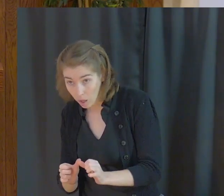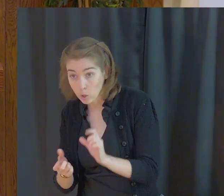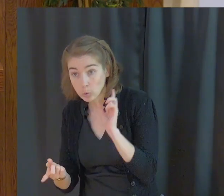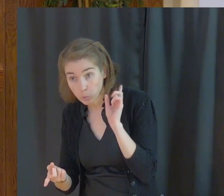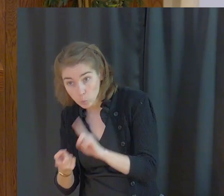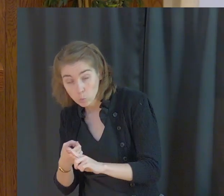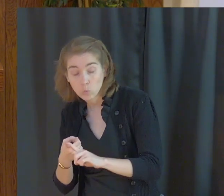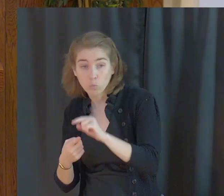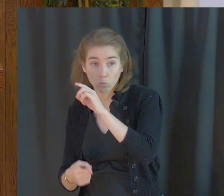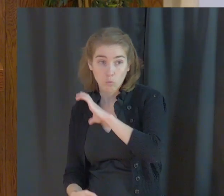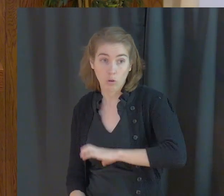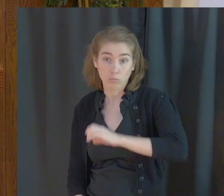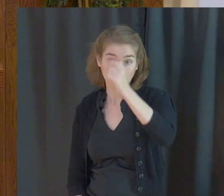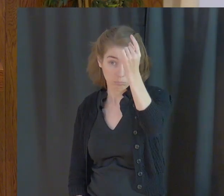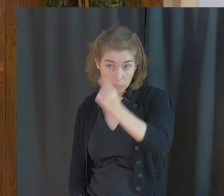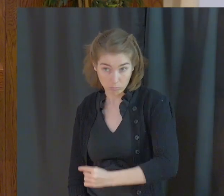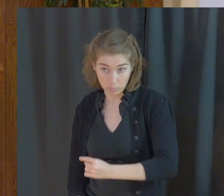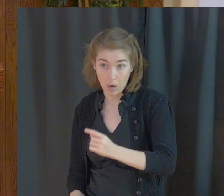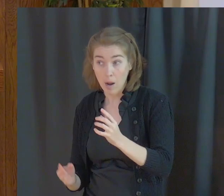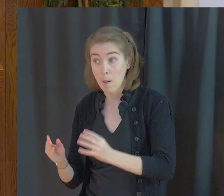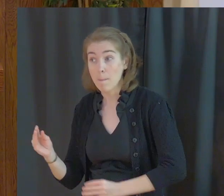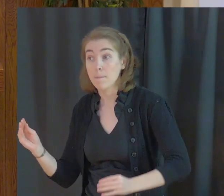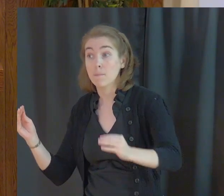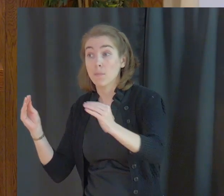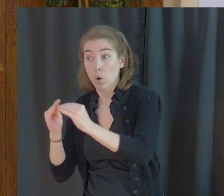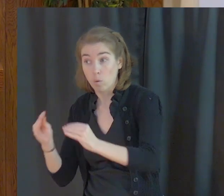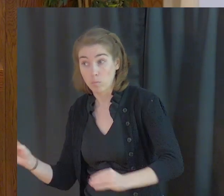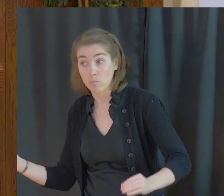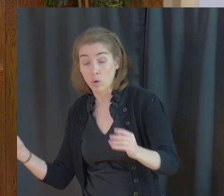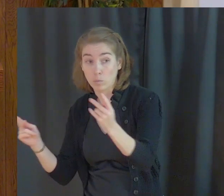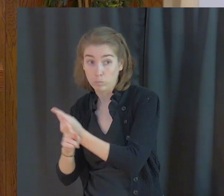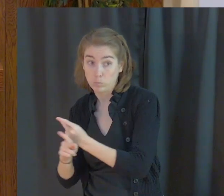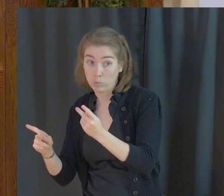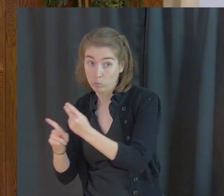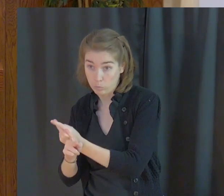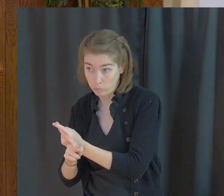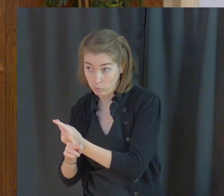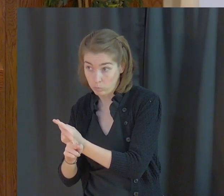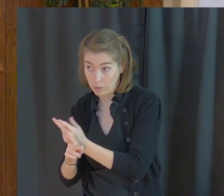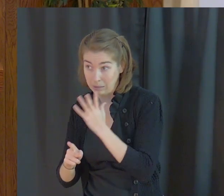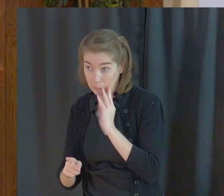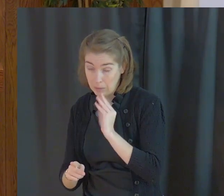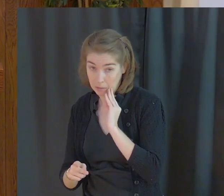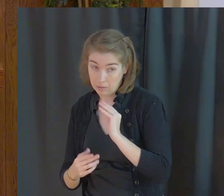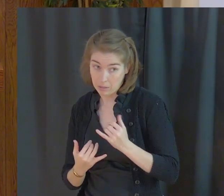returns and in greater forms than what we even experience today.